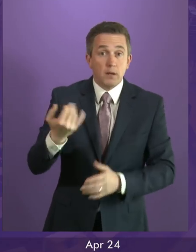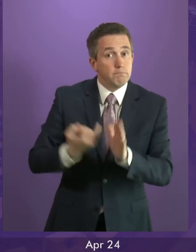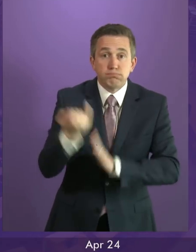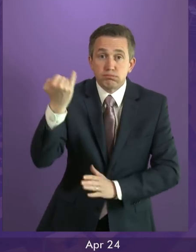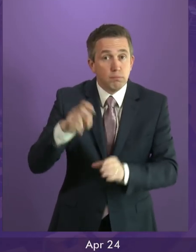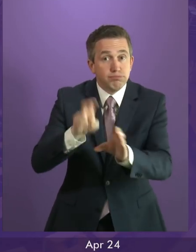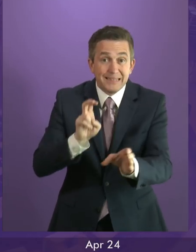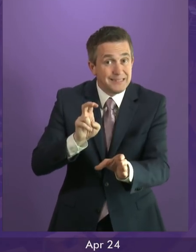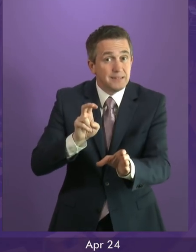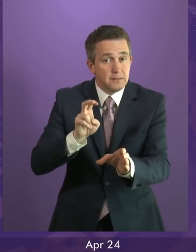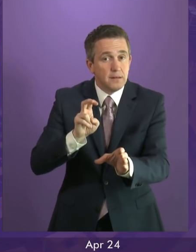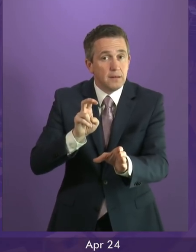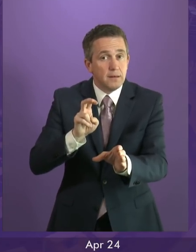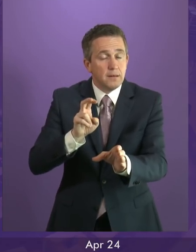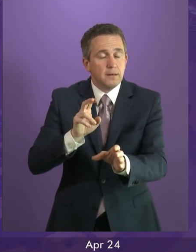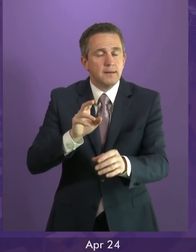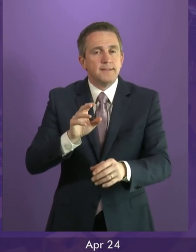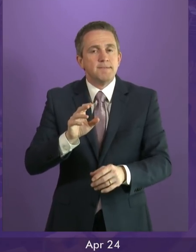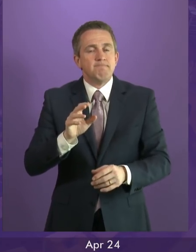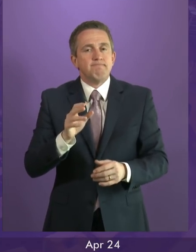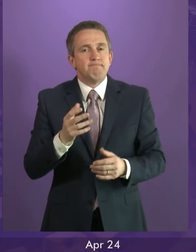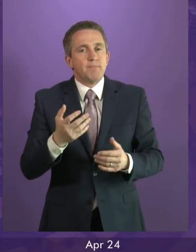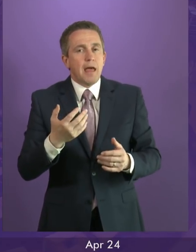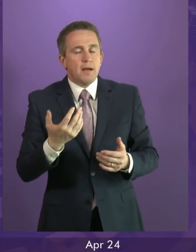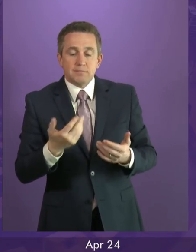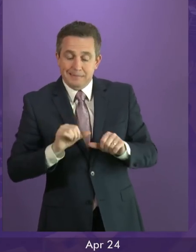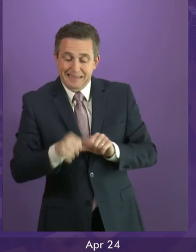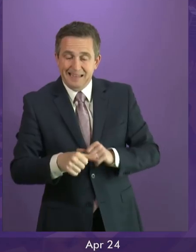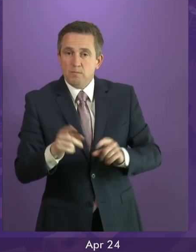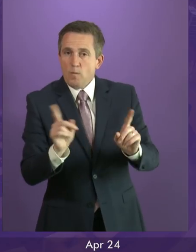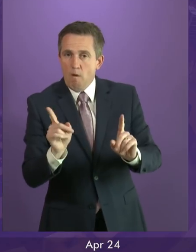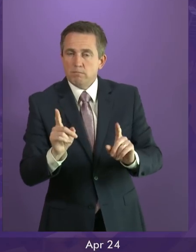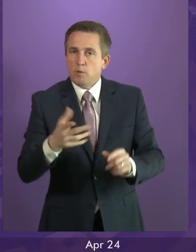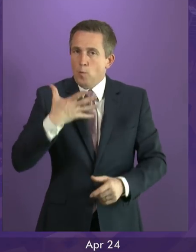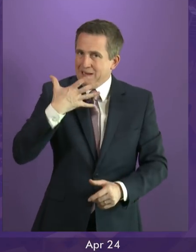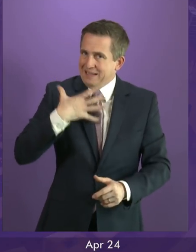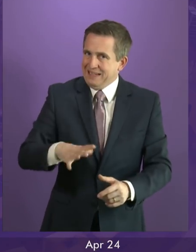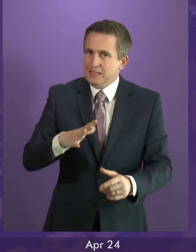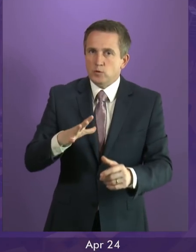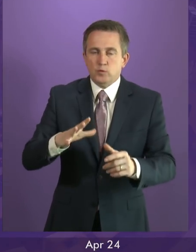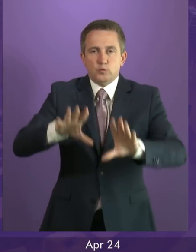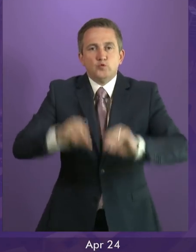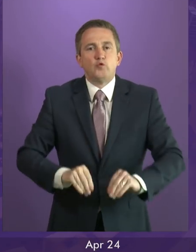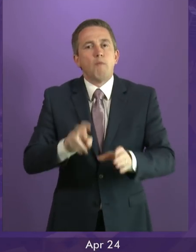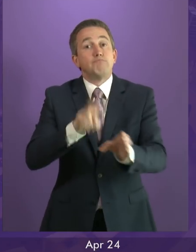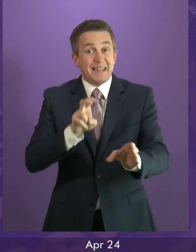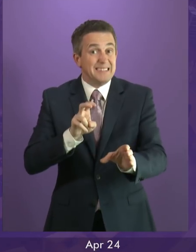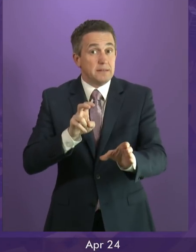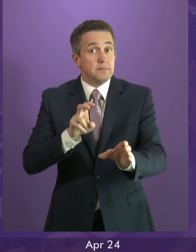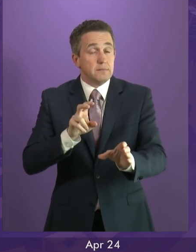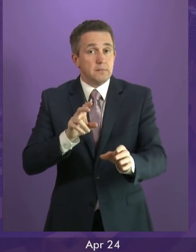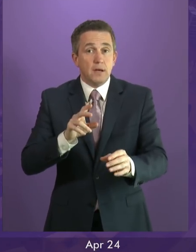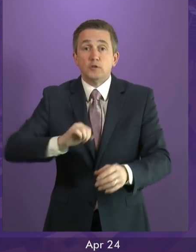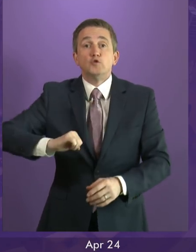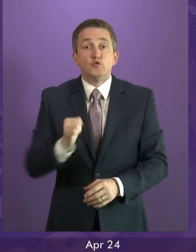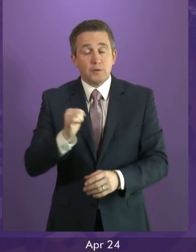As I said at the outset, the immediate opportunity we now have is to help stop Brexit for the whole UK and we